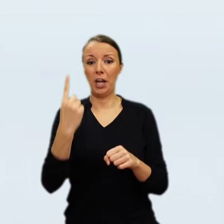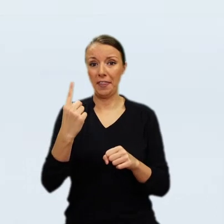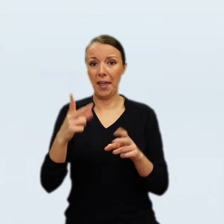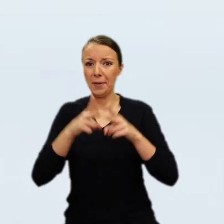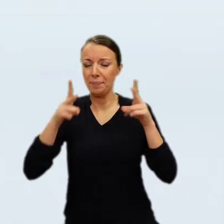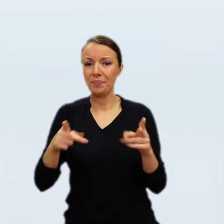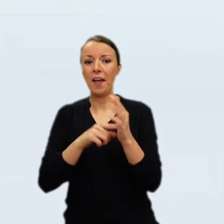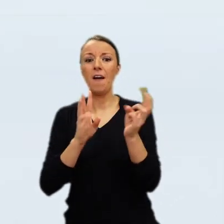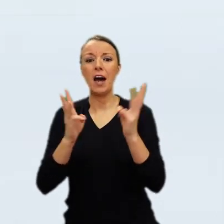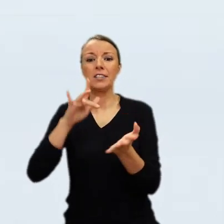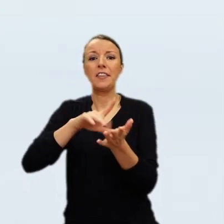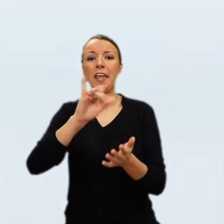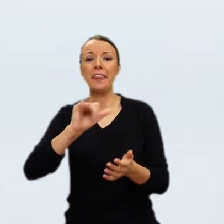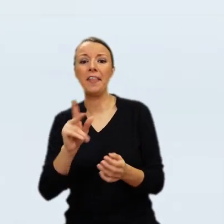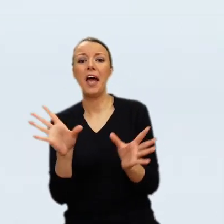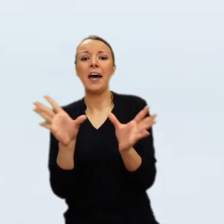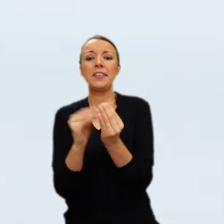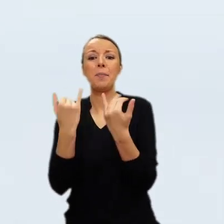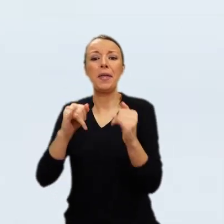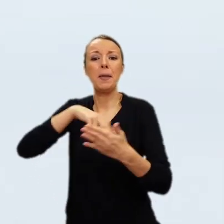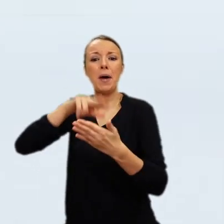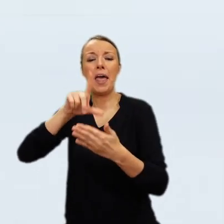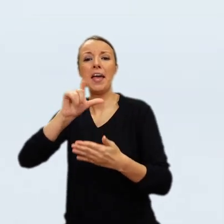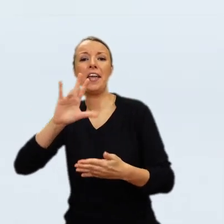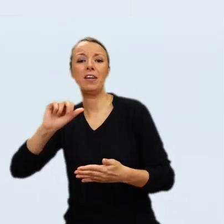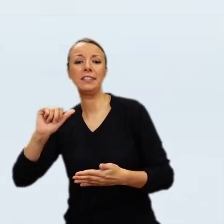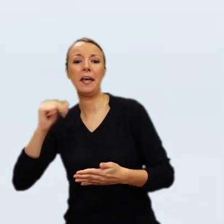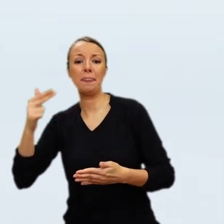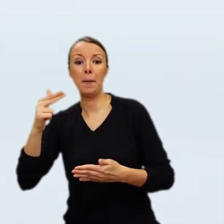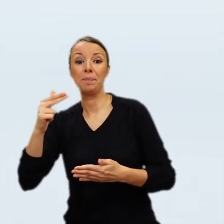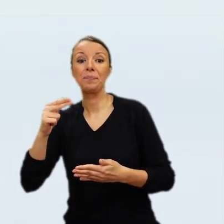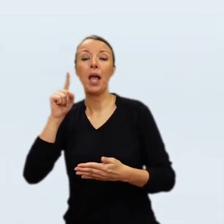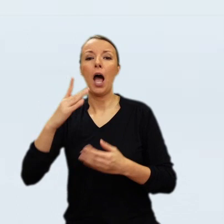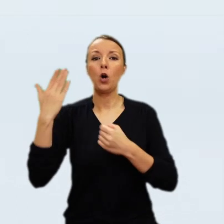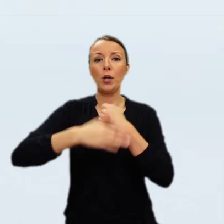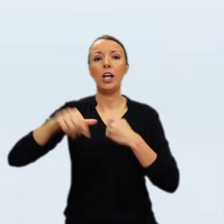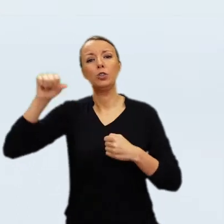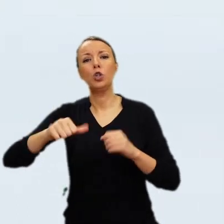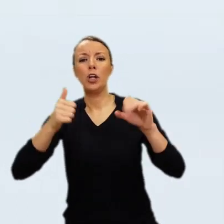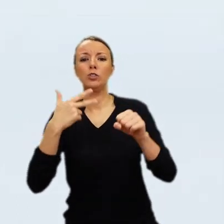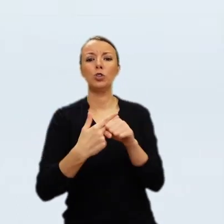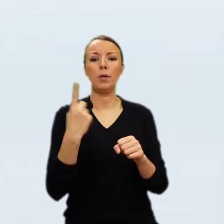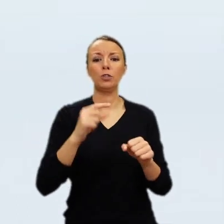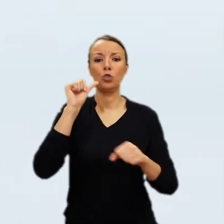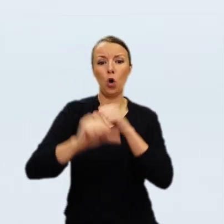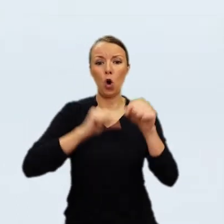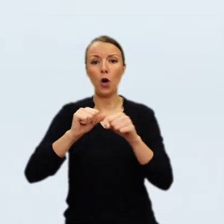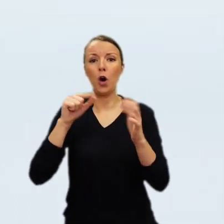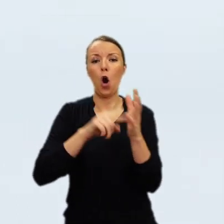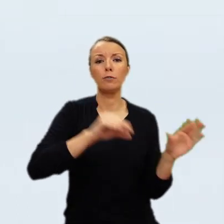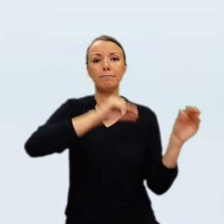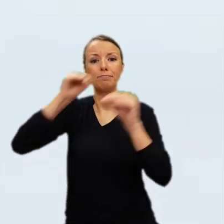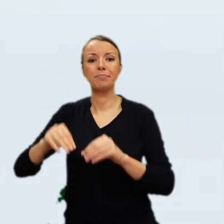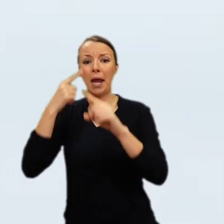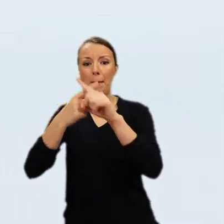in partnership with another painter, Jan Lievens. At the end of 1631, he moved to Amsterdam, where he lived with the art dealer